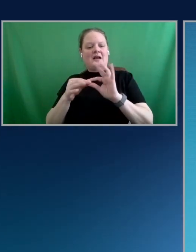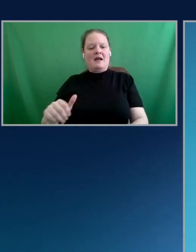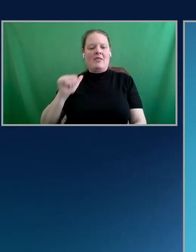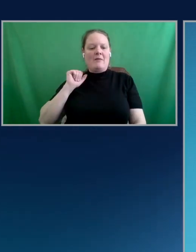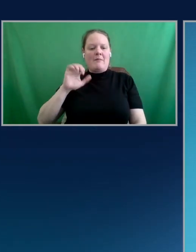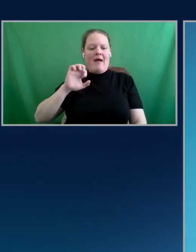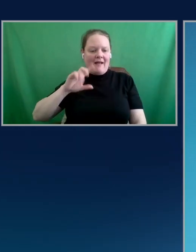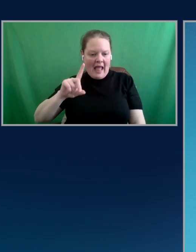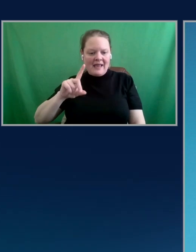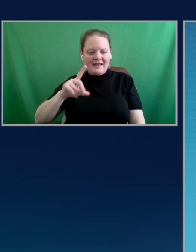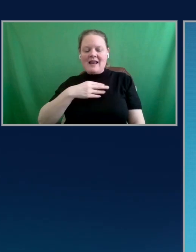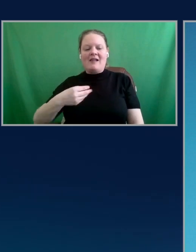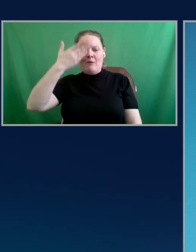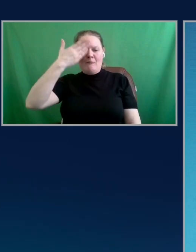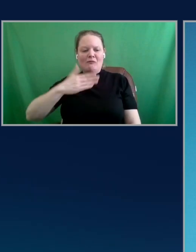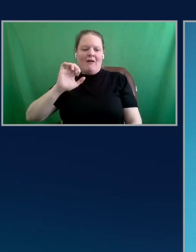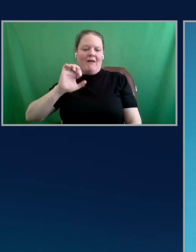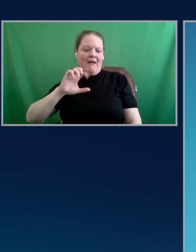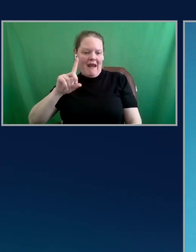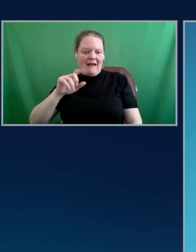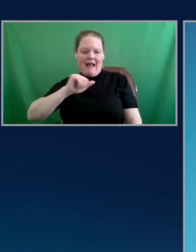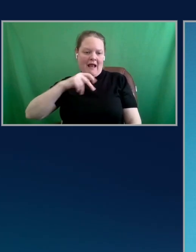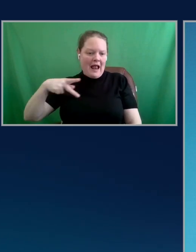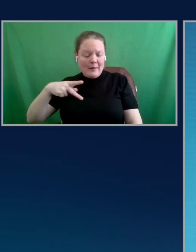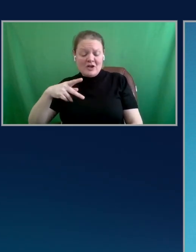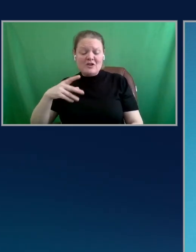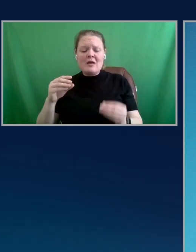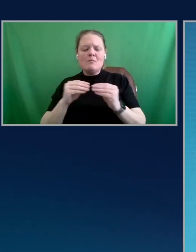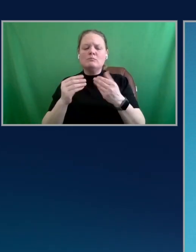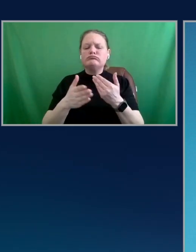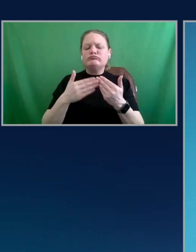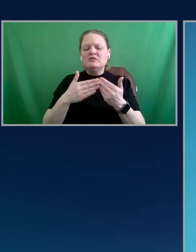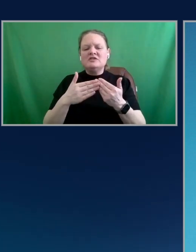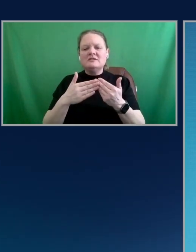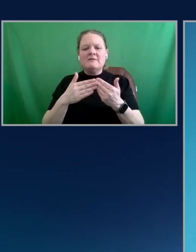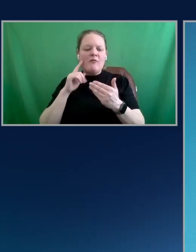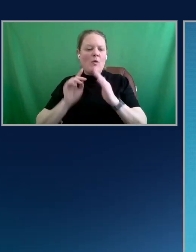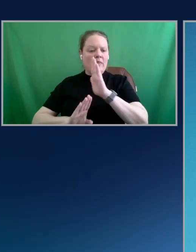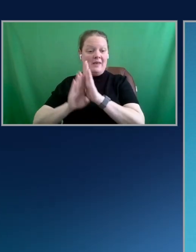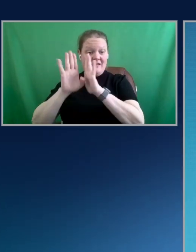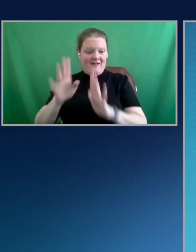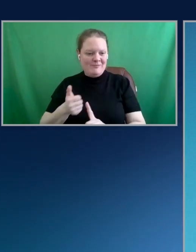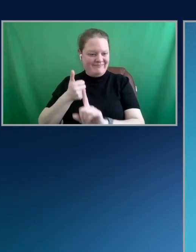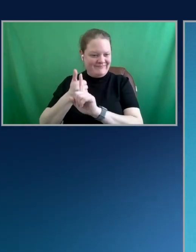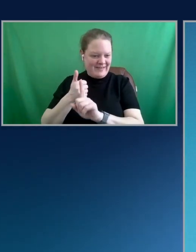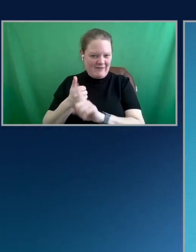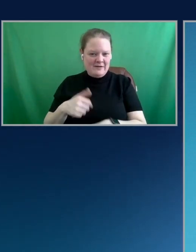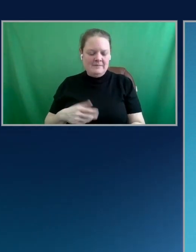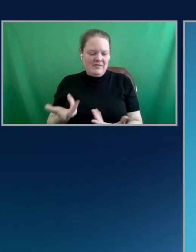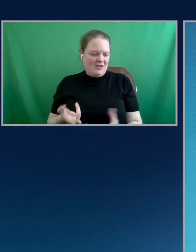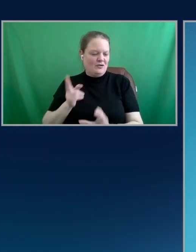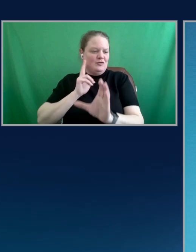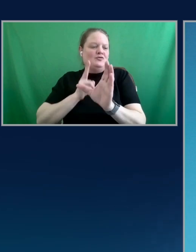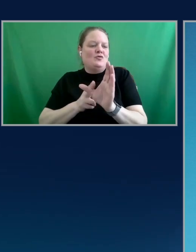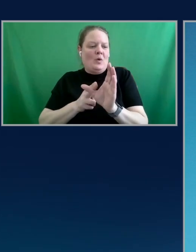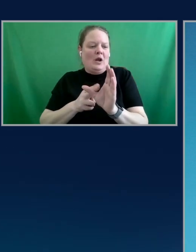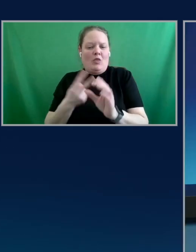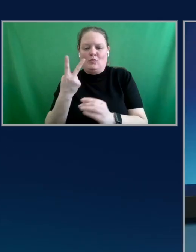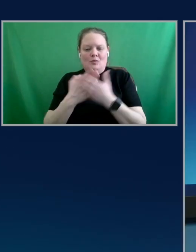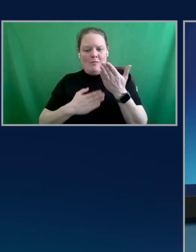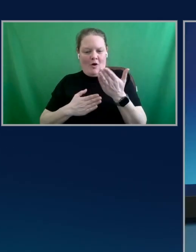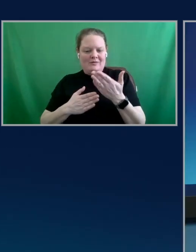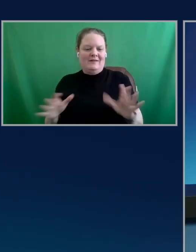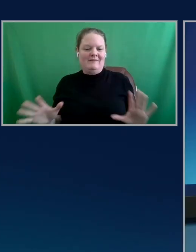application so much more easy for the developer who's joining those two aspects of an application.